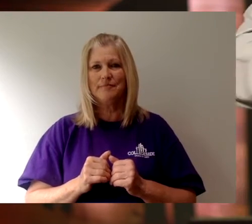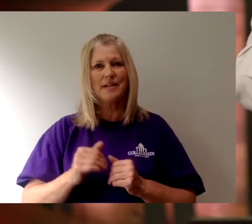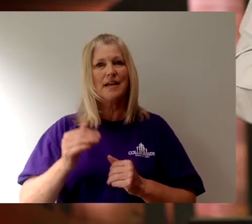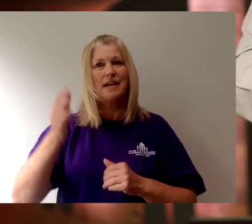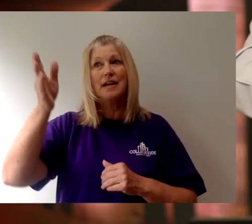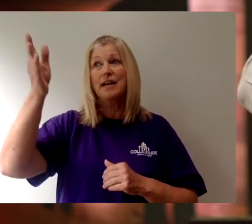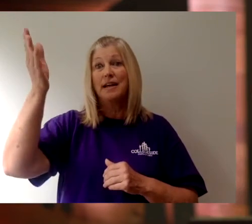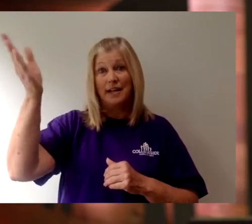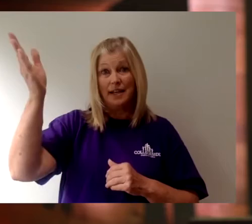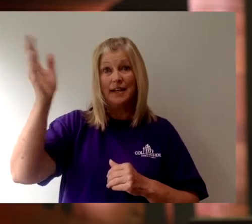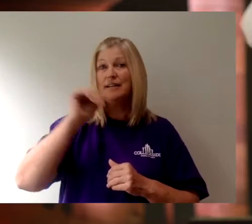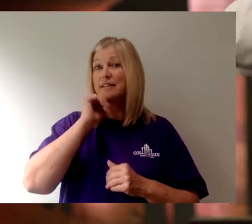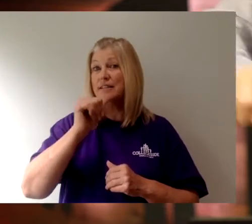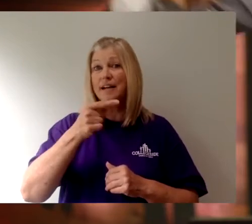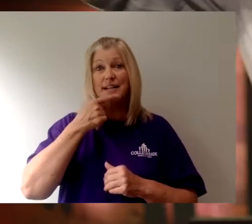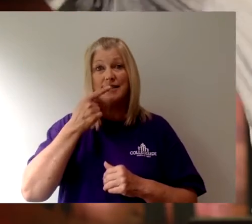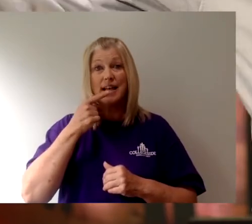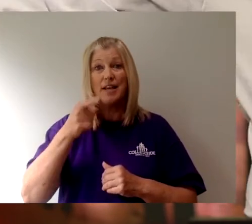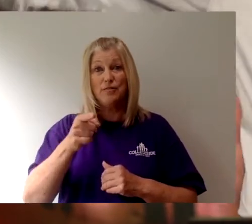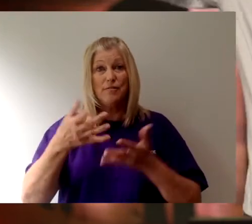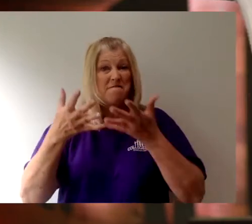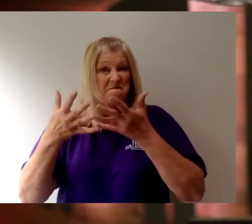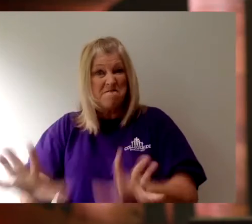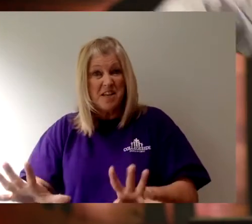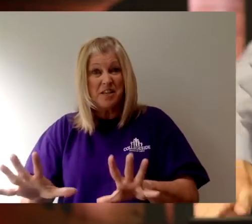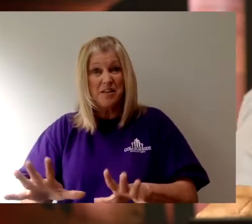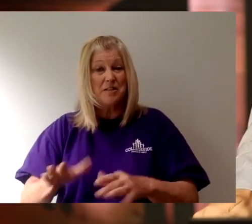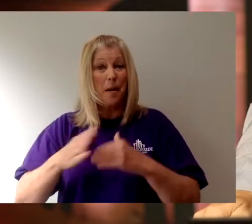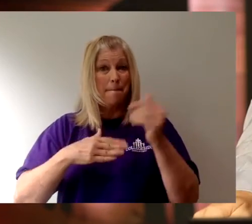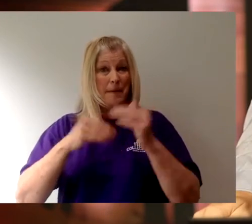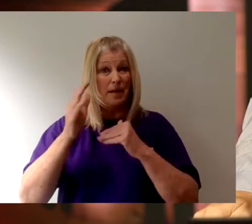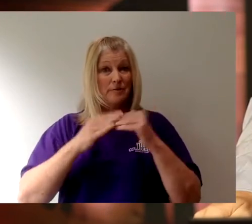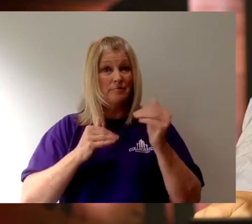He didn't say, you have been built.